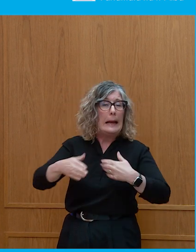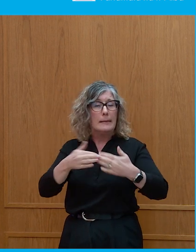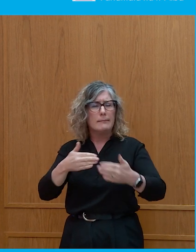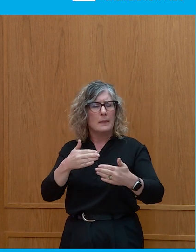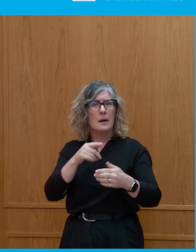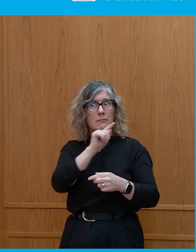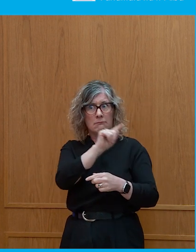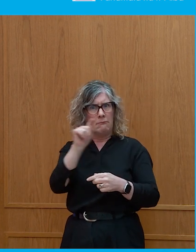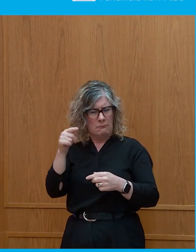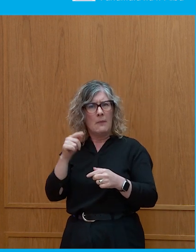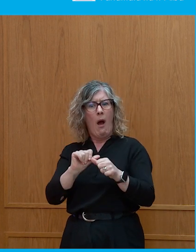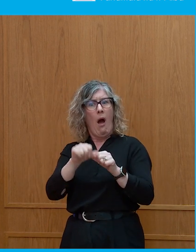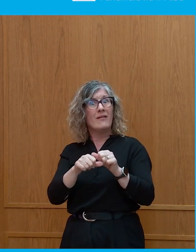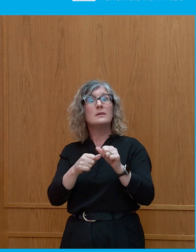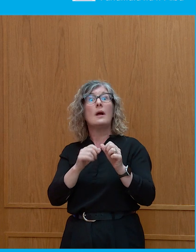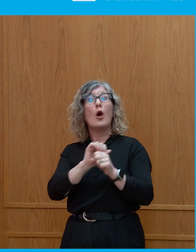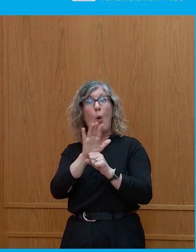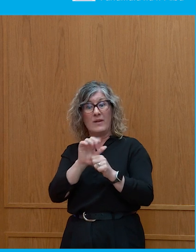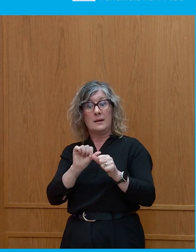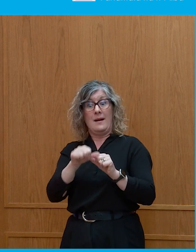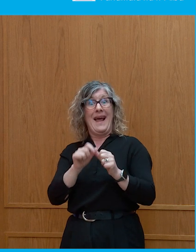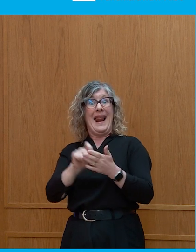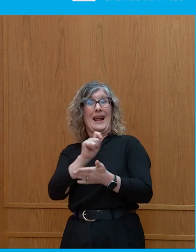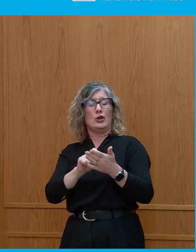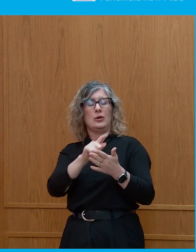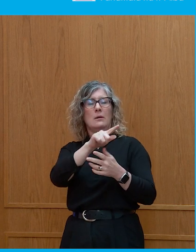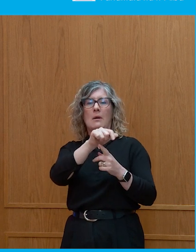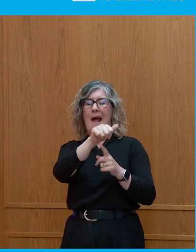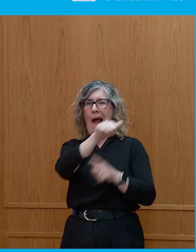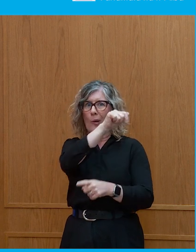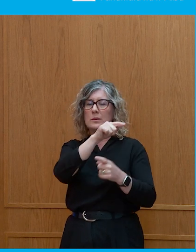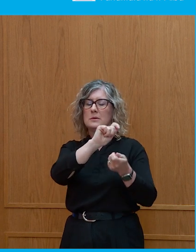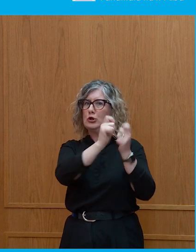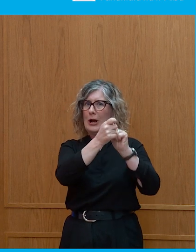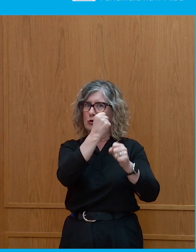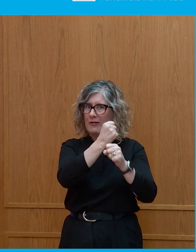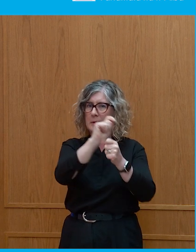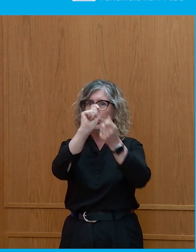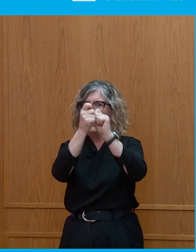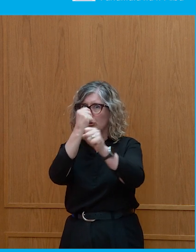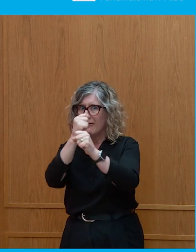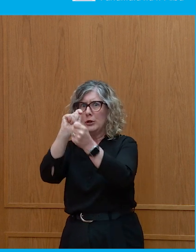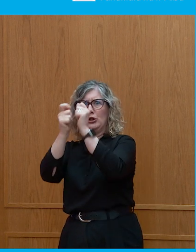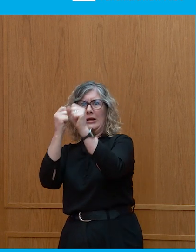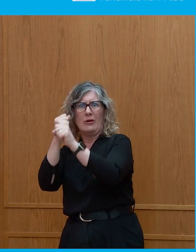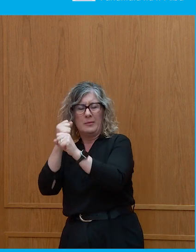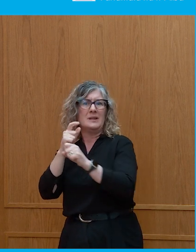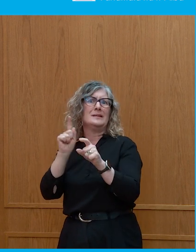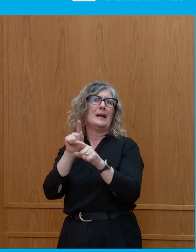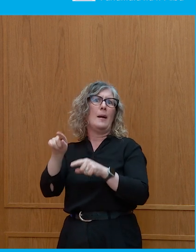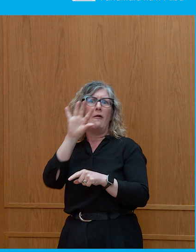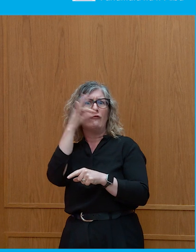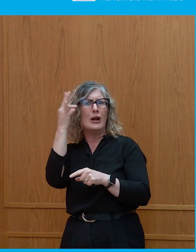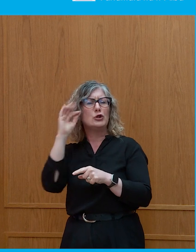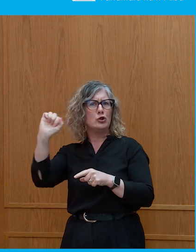in the subsequent election. And there are others that have suffered significant reverses. Macron suffered terrible reverses in the